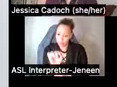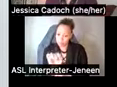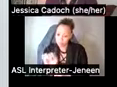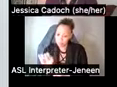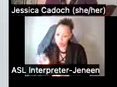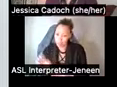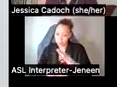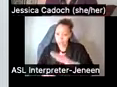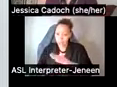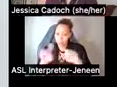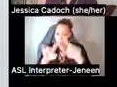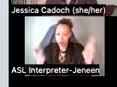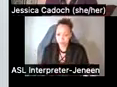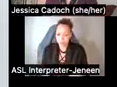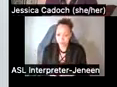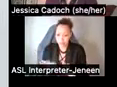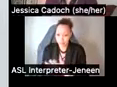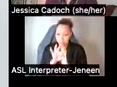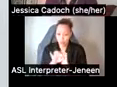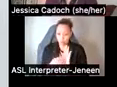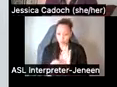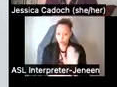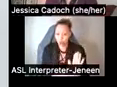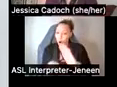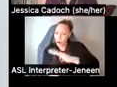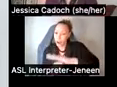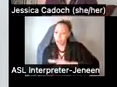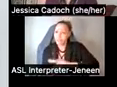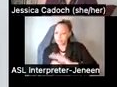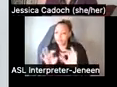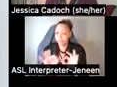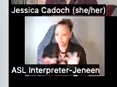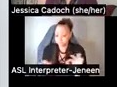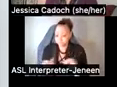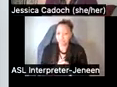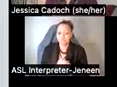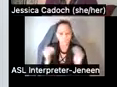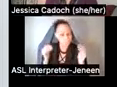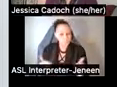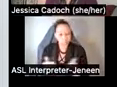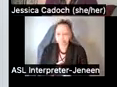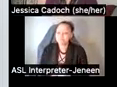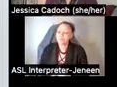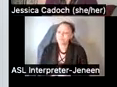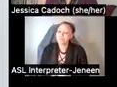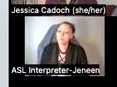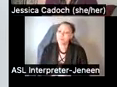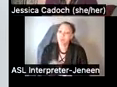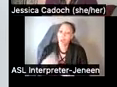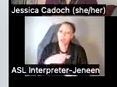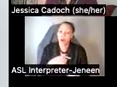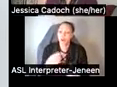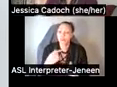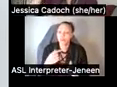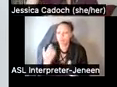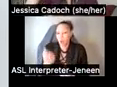And you should have the option to either show or hide subtitles. So feel free to do that. Okay. We are going to be saving questions until the